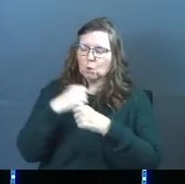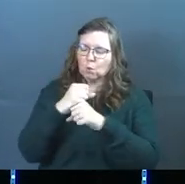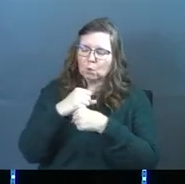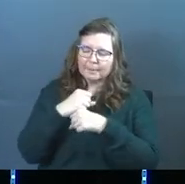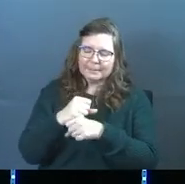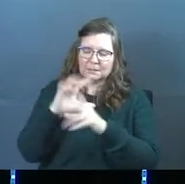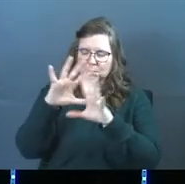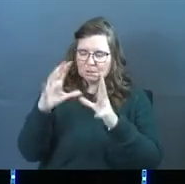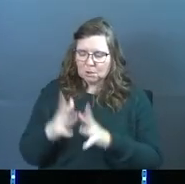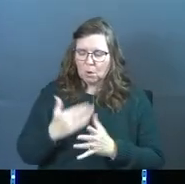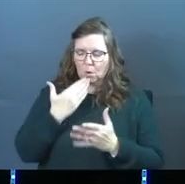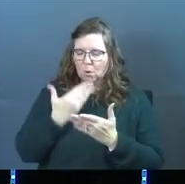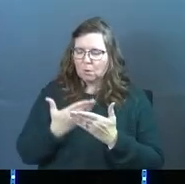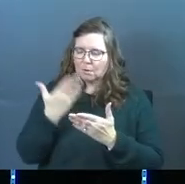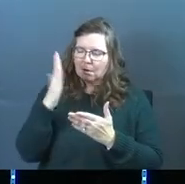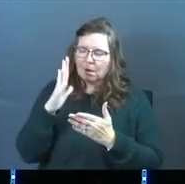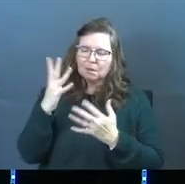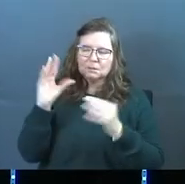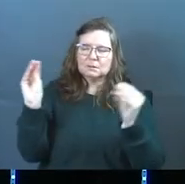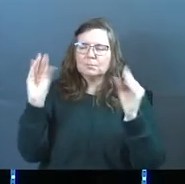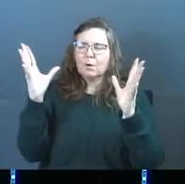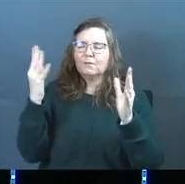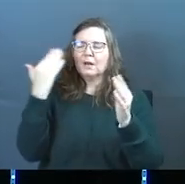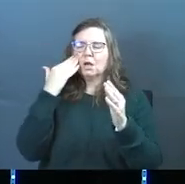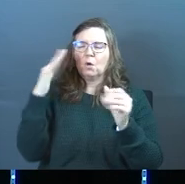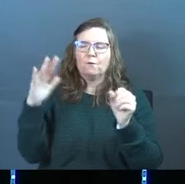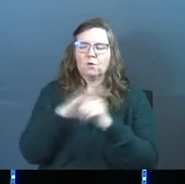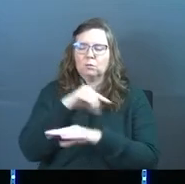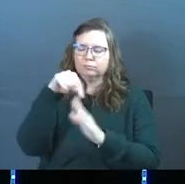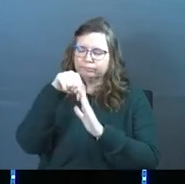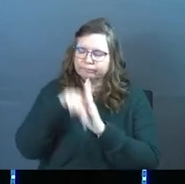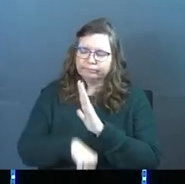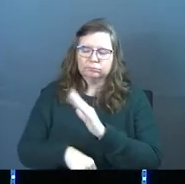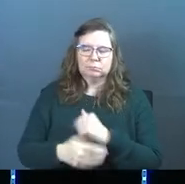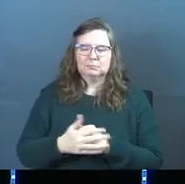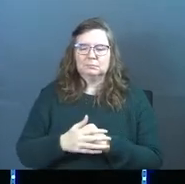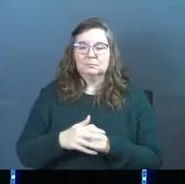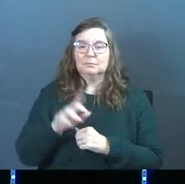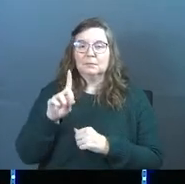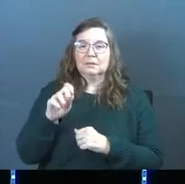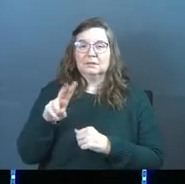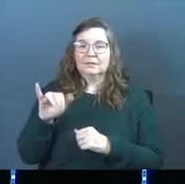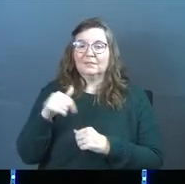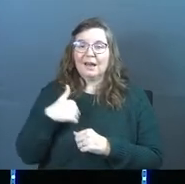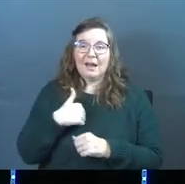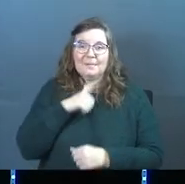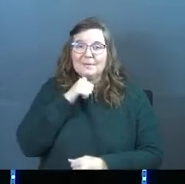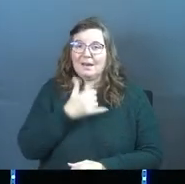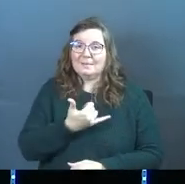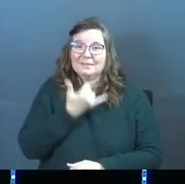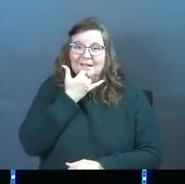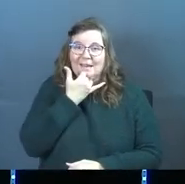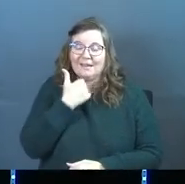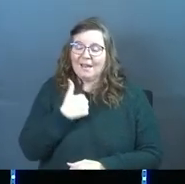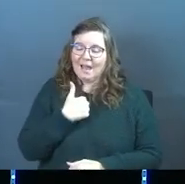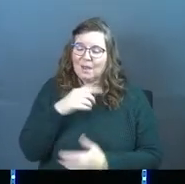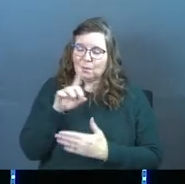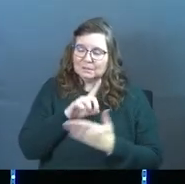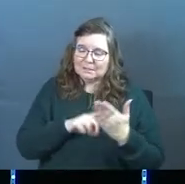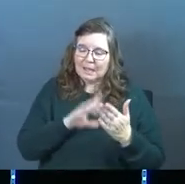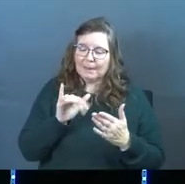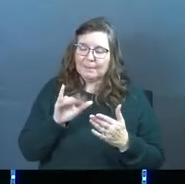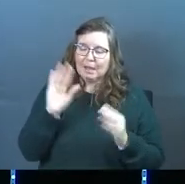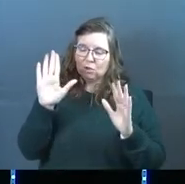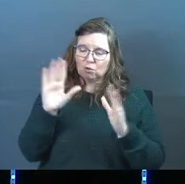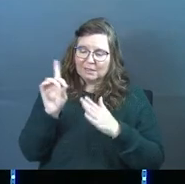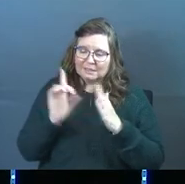workmanship, oh God, is marvelous. And I know it full well. David says, I'm not a mistake. I was designed